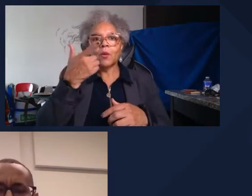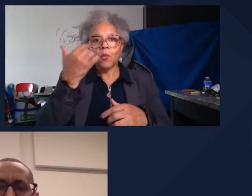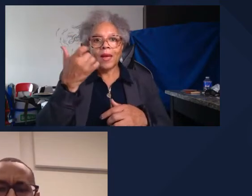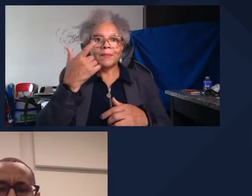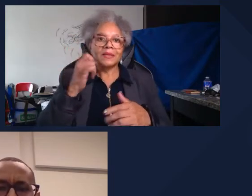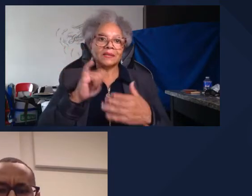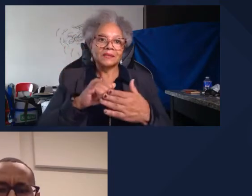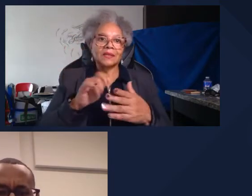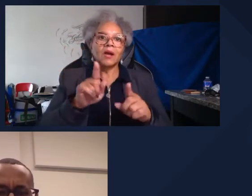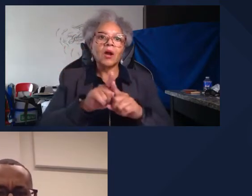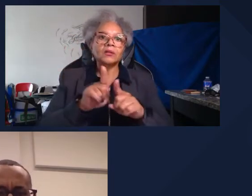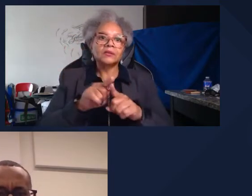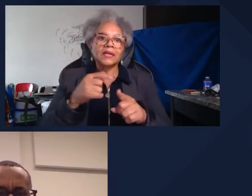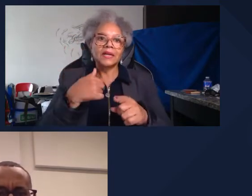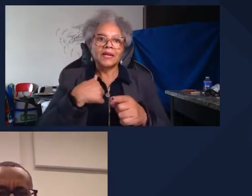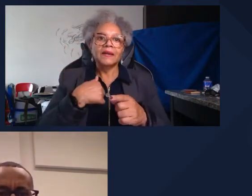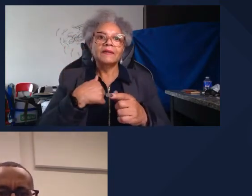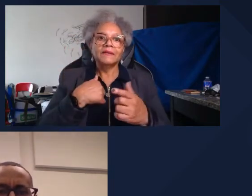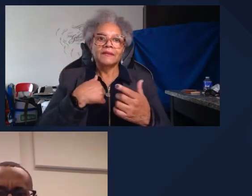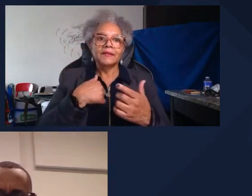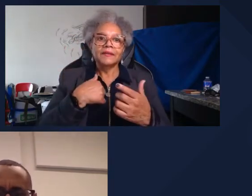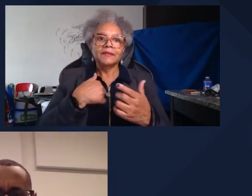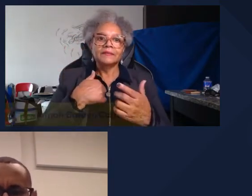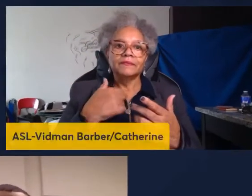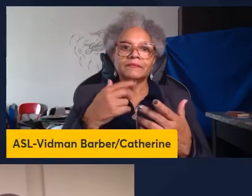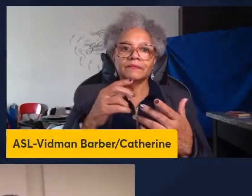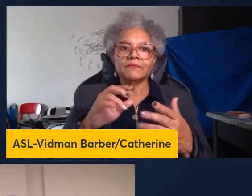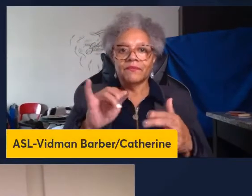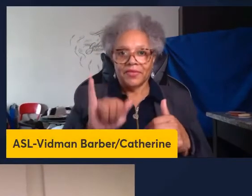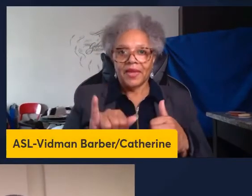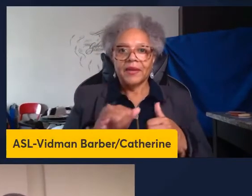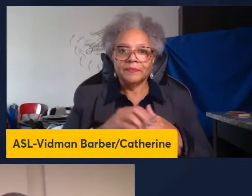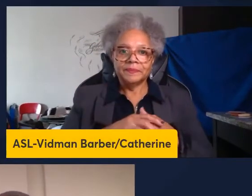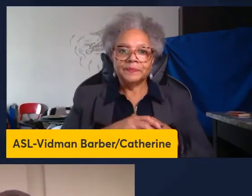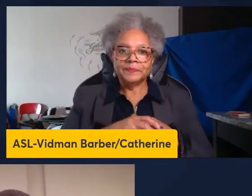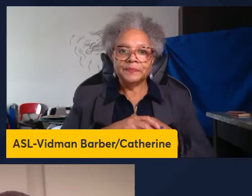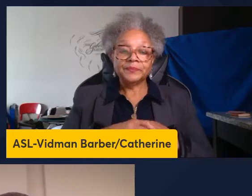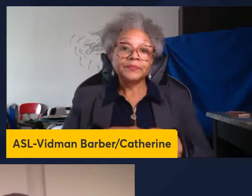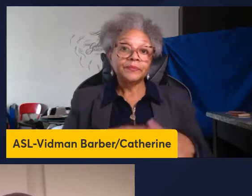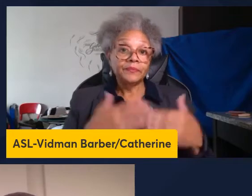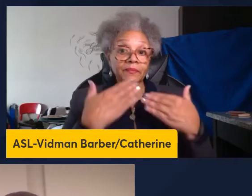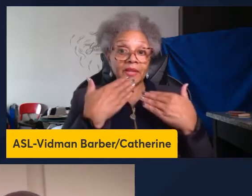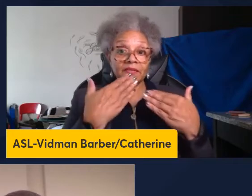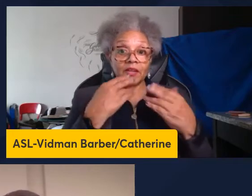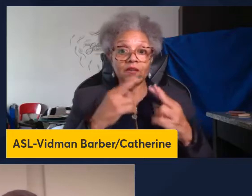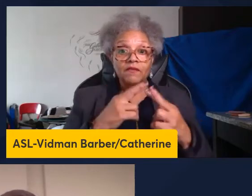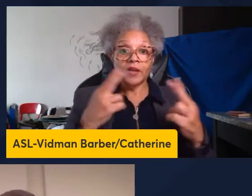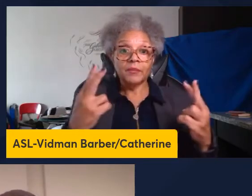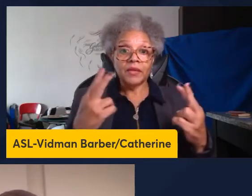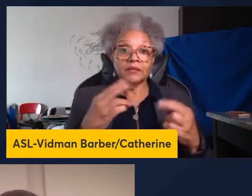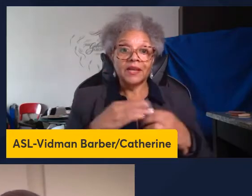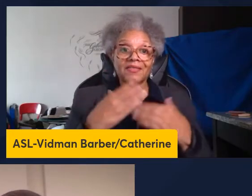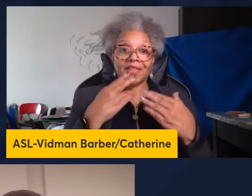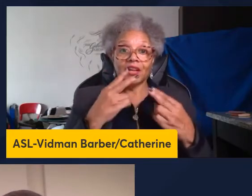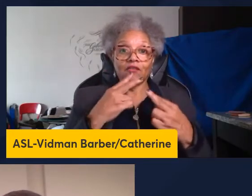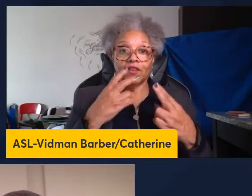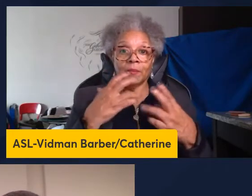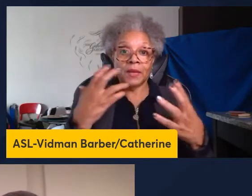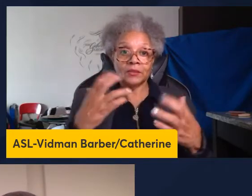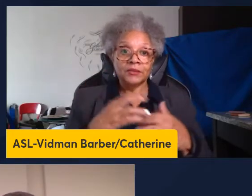a big role yeah thank you very much Dr. Nakakuisi thank you very much